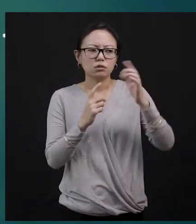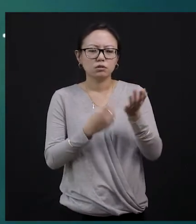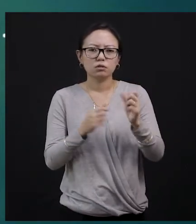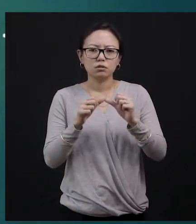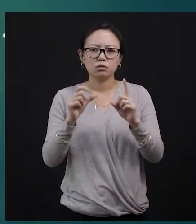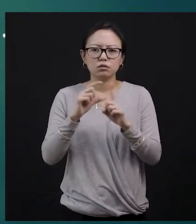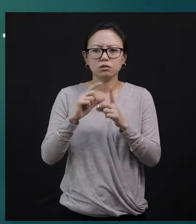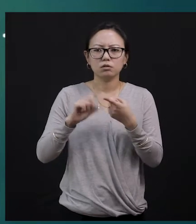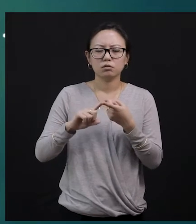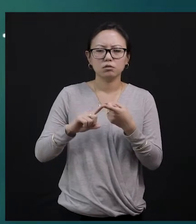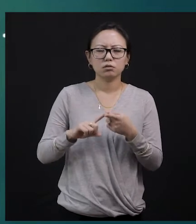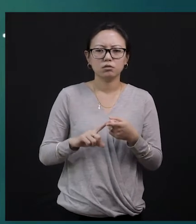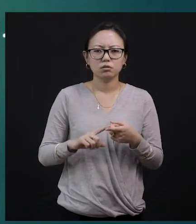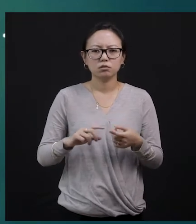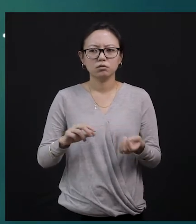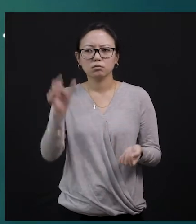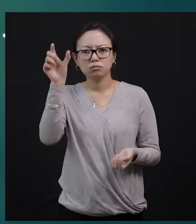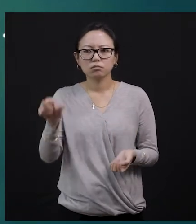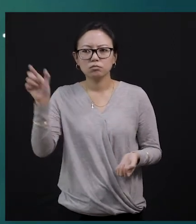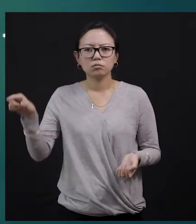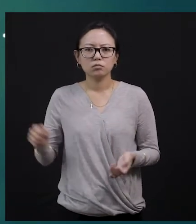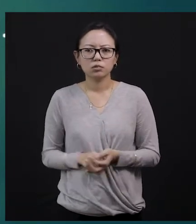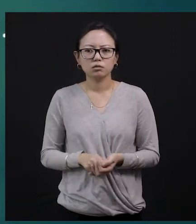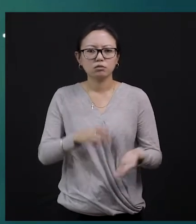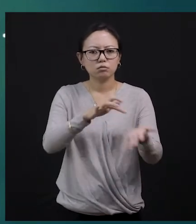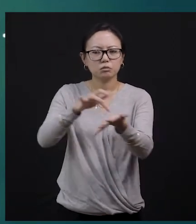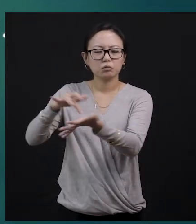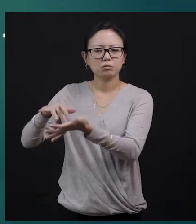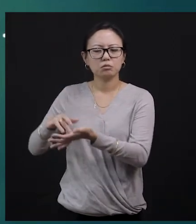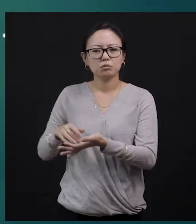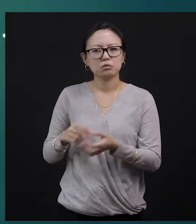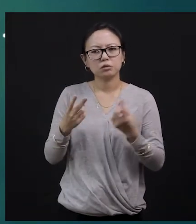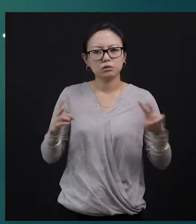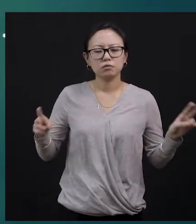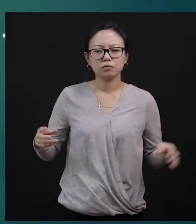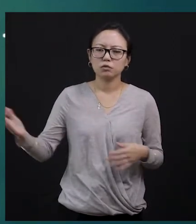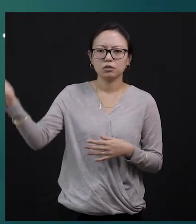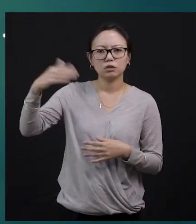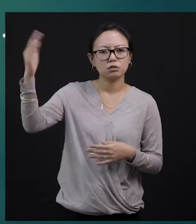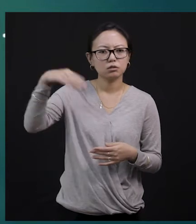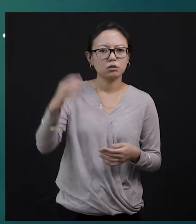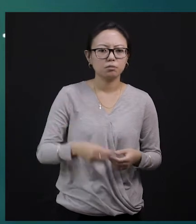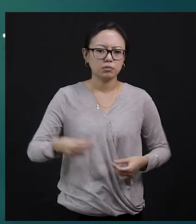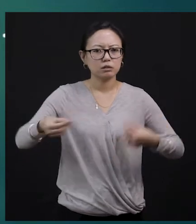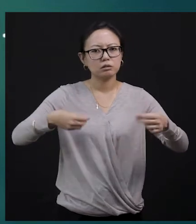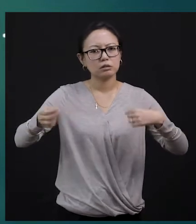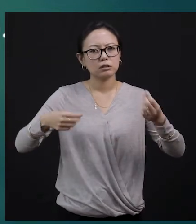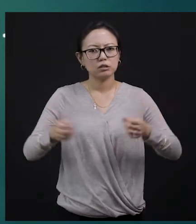from far and wide will come to sell. We have discussed about that, right? We have learned the meaning of threats men, a person who brings things to